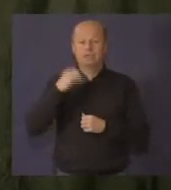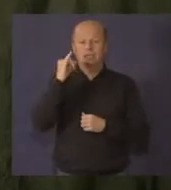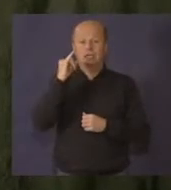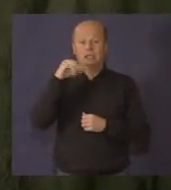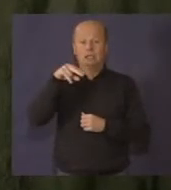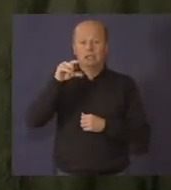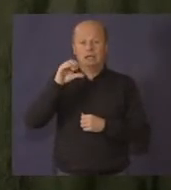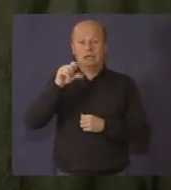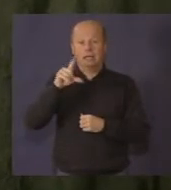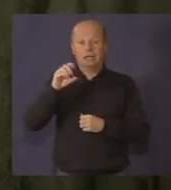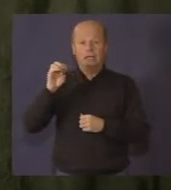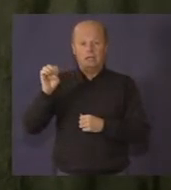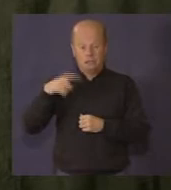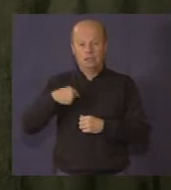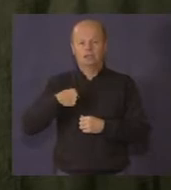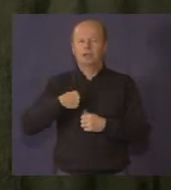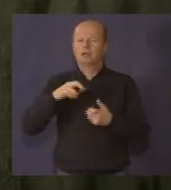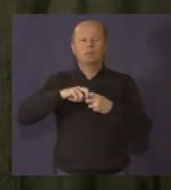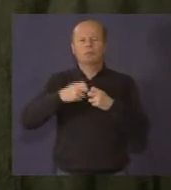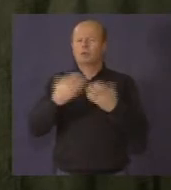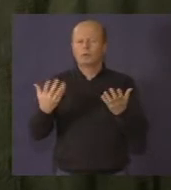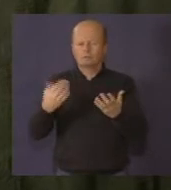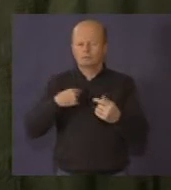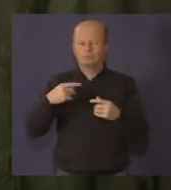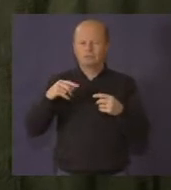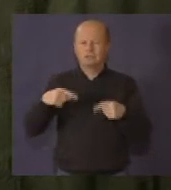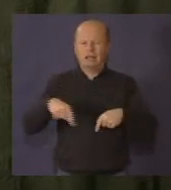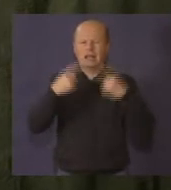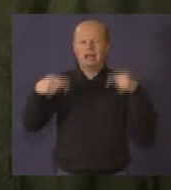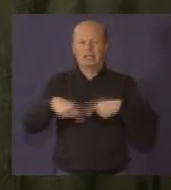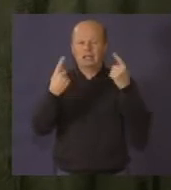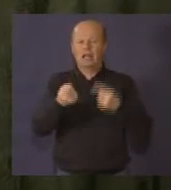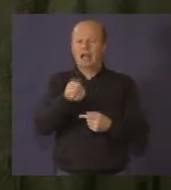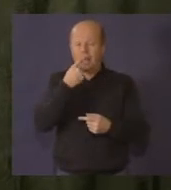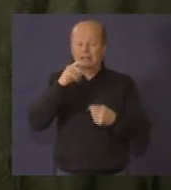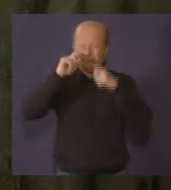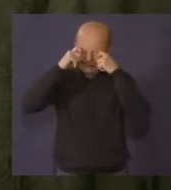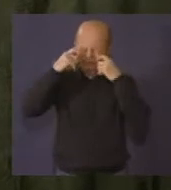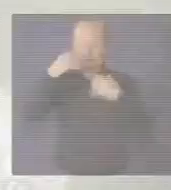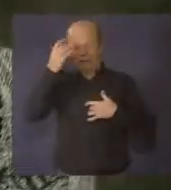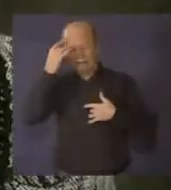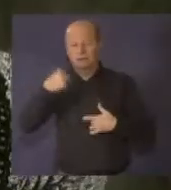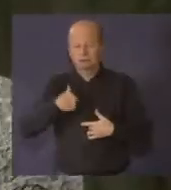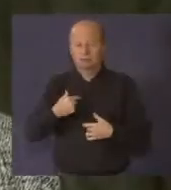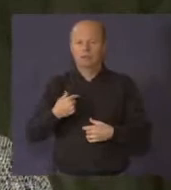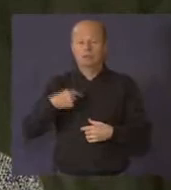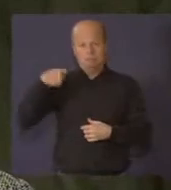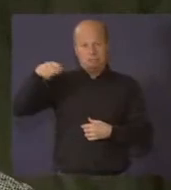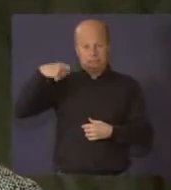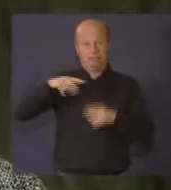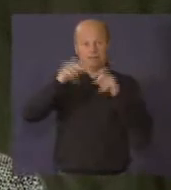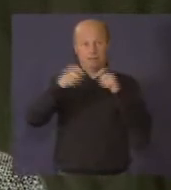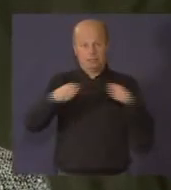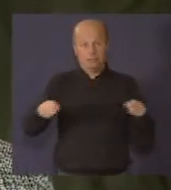My name is Inga Lill, and I'm allergic to many things. I'm also the chairman of the Swedish Asthma and Allergy